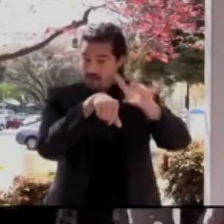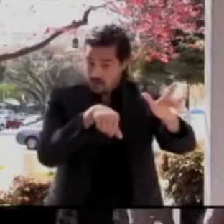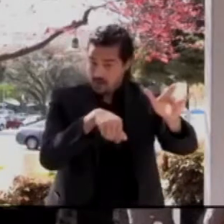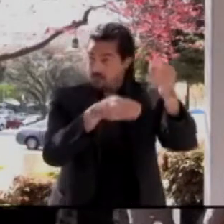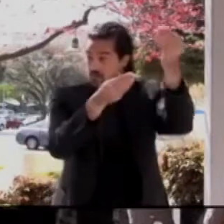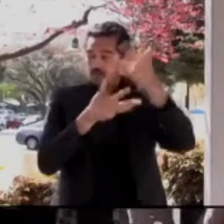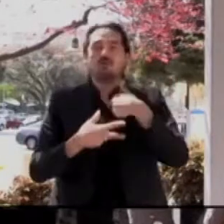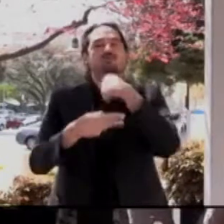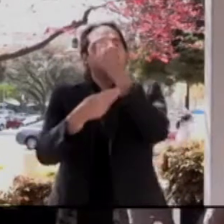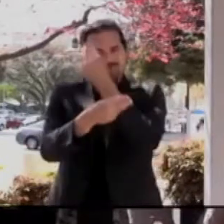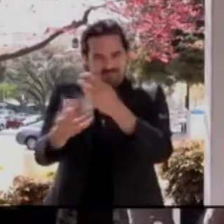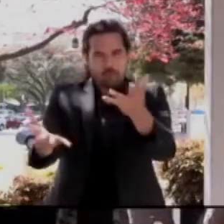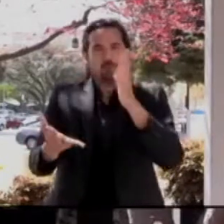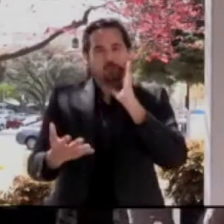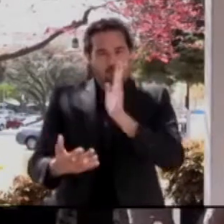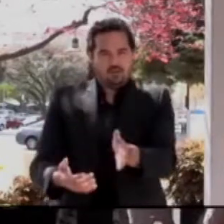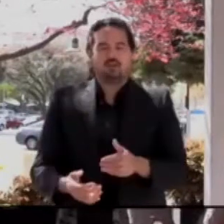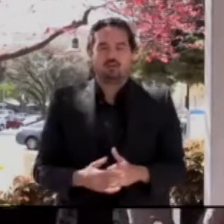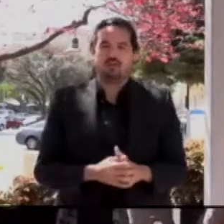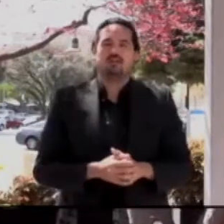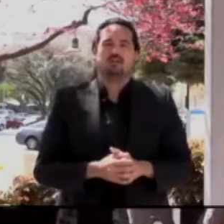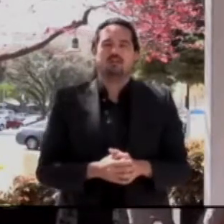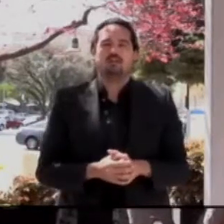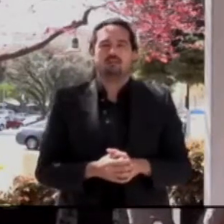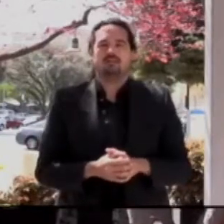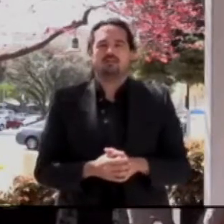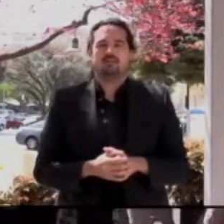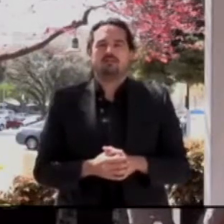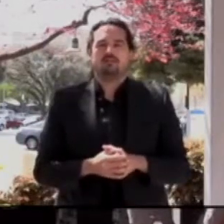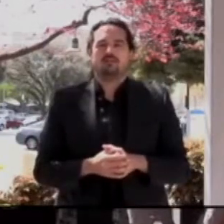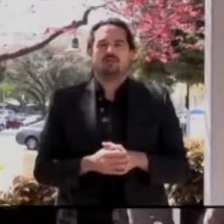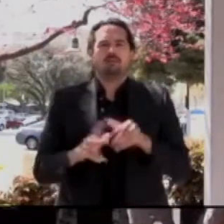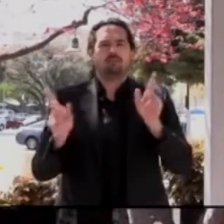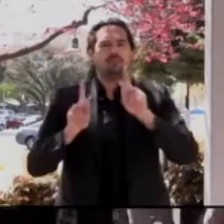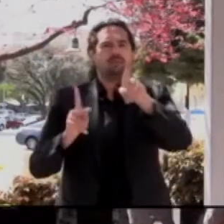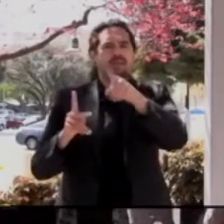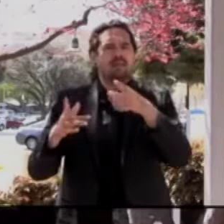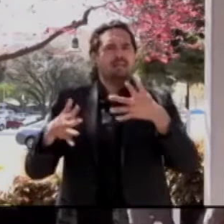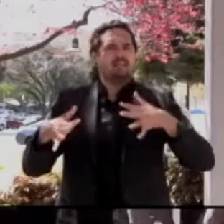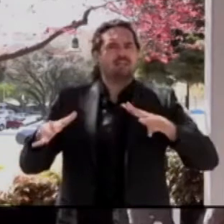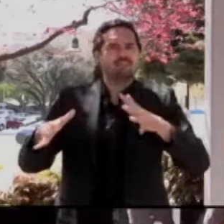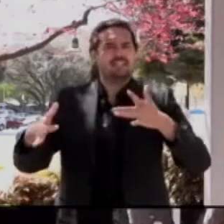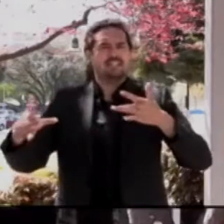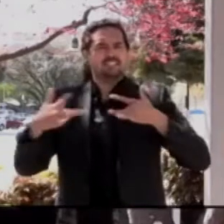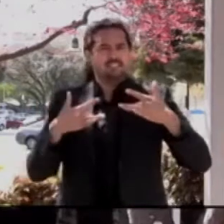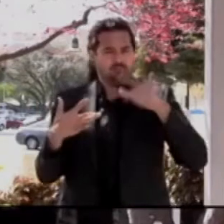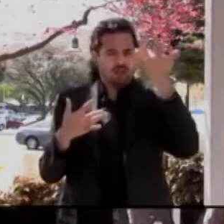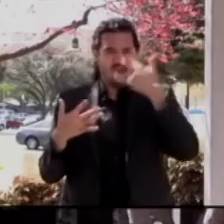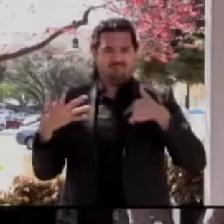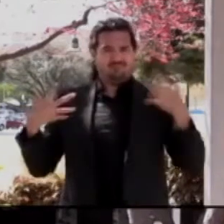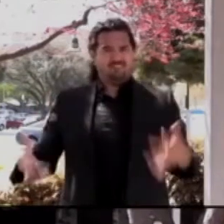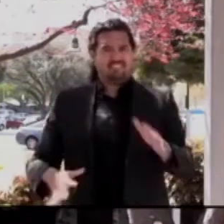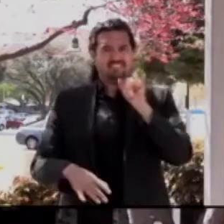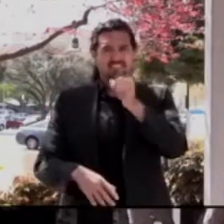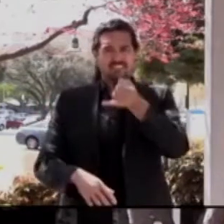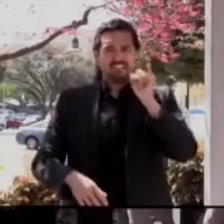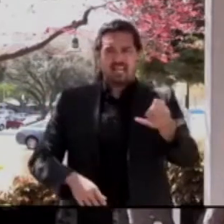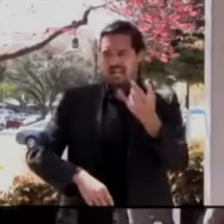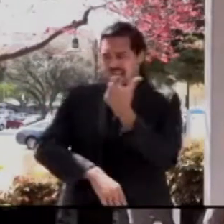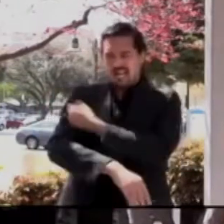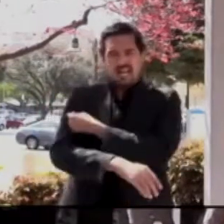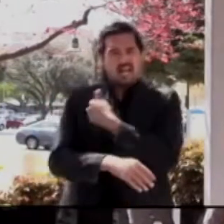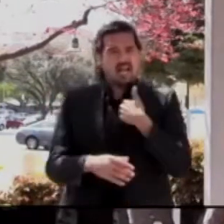For individuals who are concerned because they were amongst the 62,000 people that have received the vaccine in our